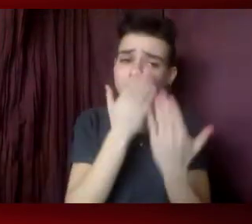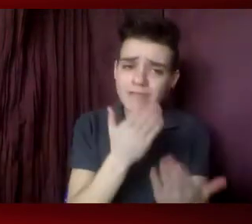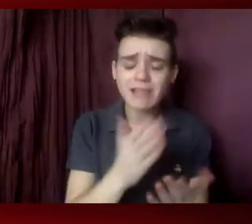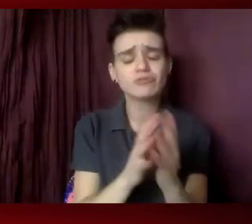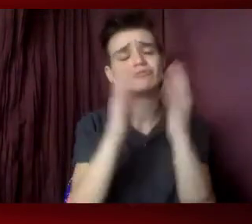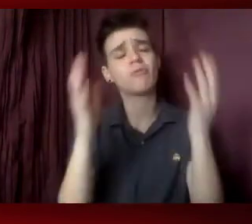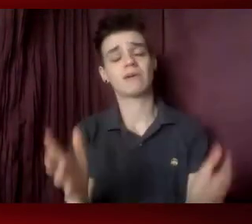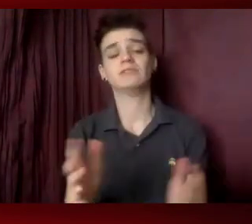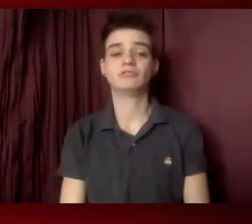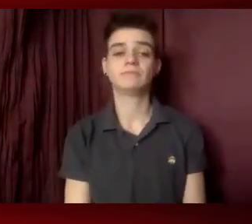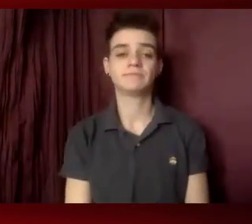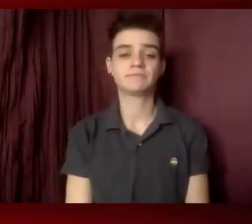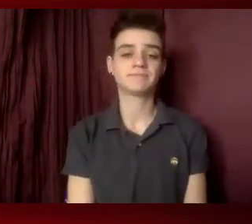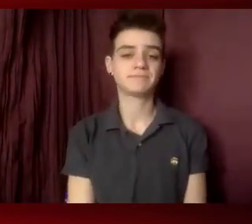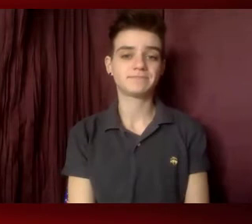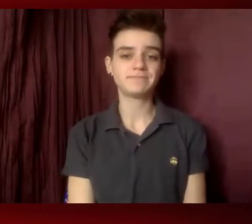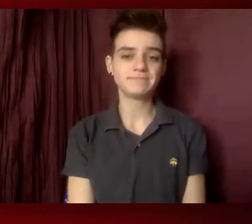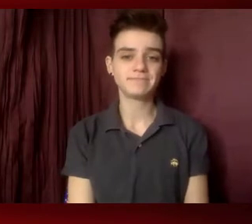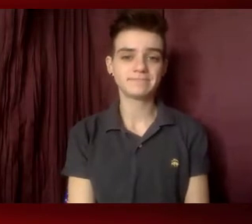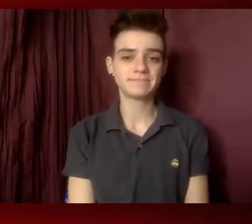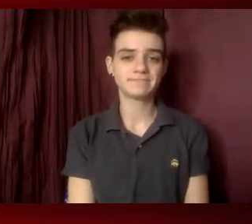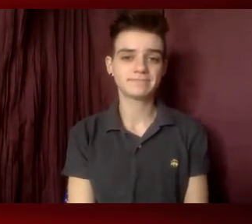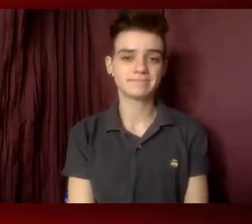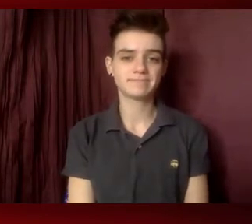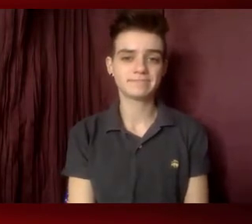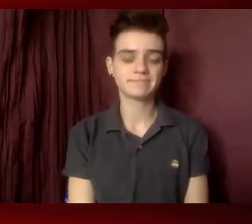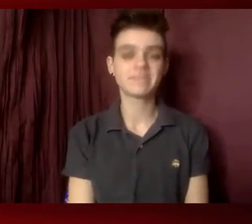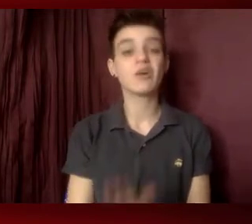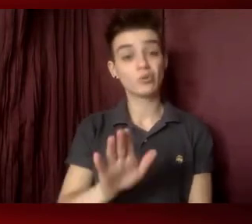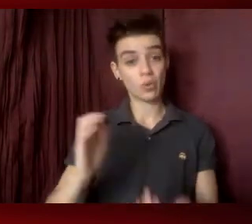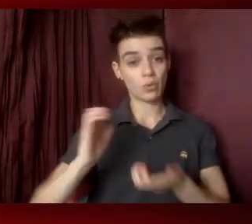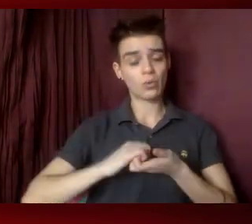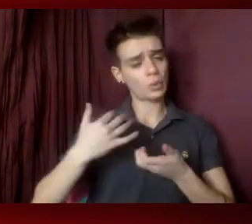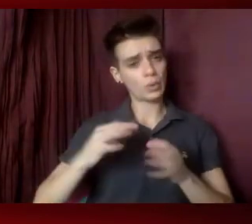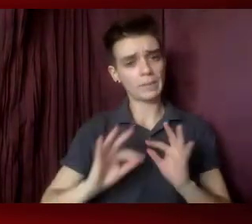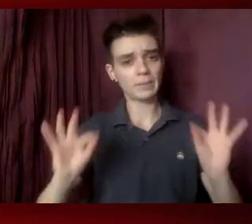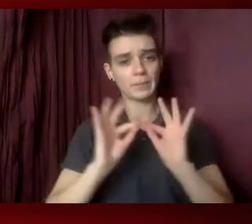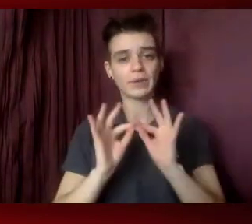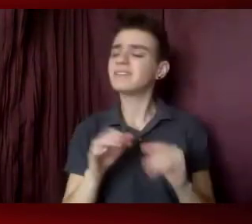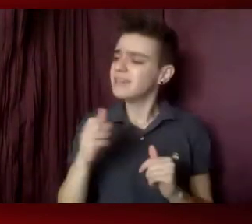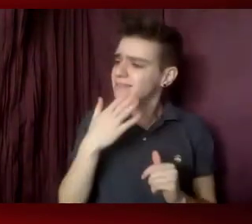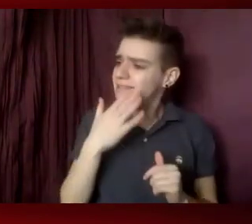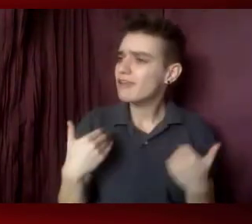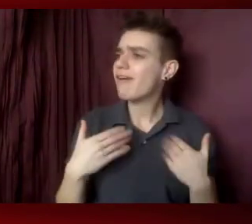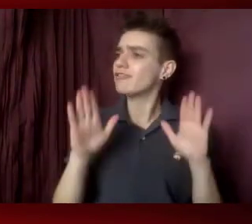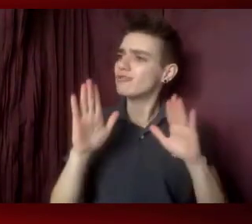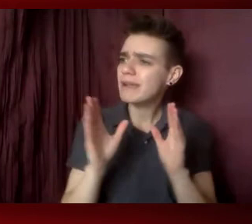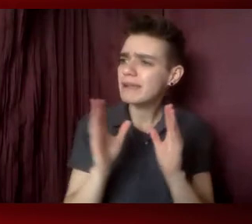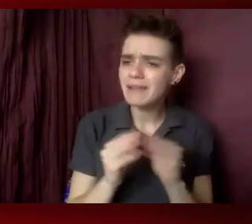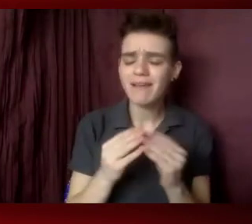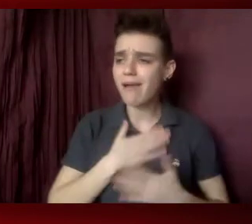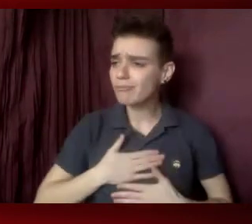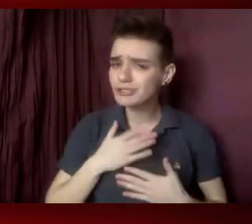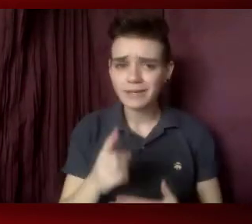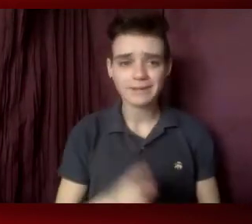Thank you so much. Thank you. Your partnership is important to us. And have a wonderful, wonderful meeting. I appreciate. Thank you for